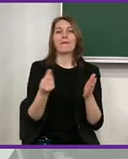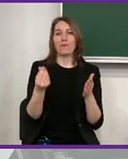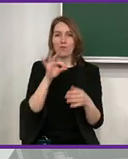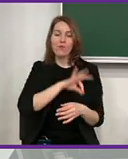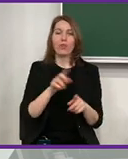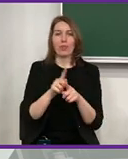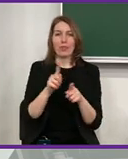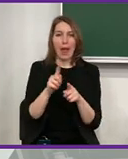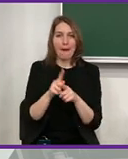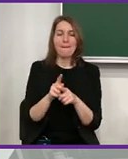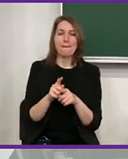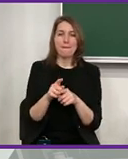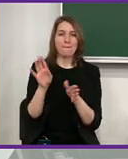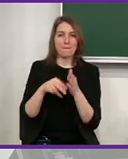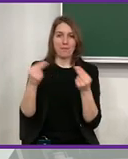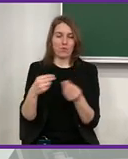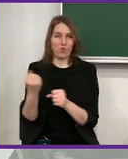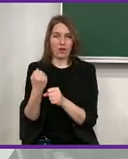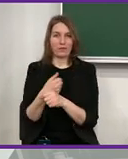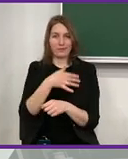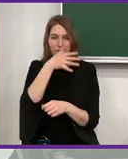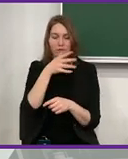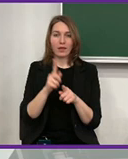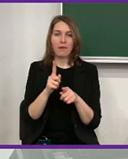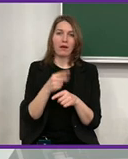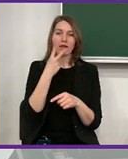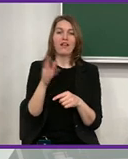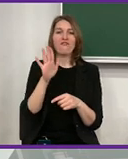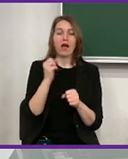quite a large share. What concerns great economy?